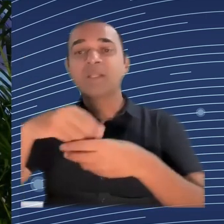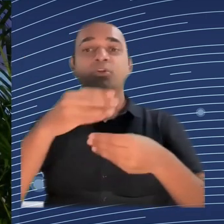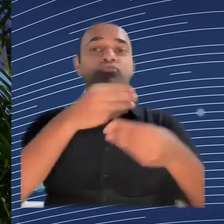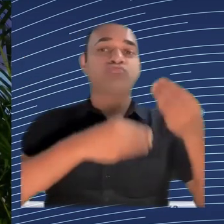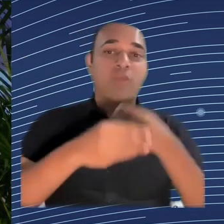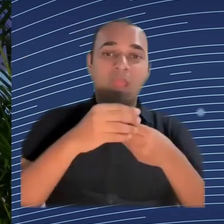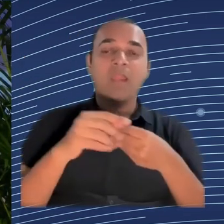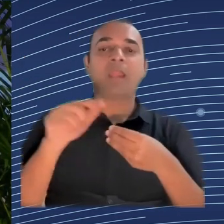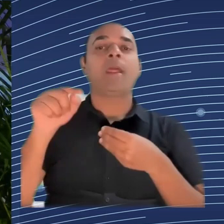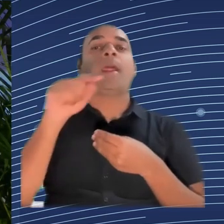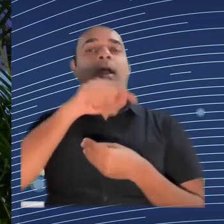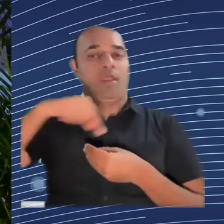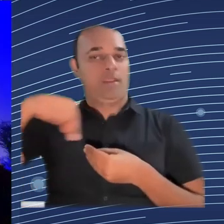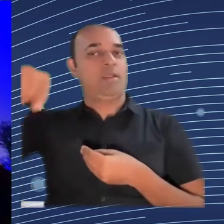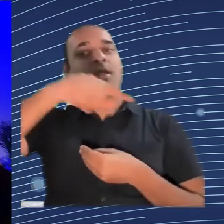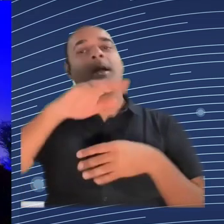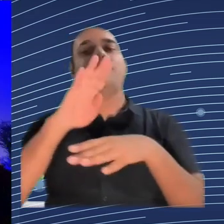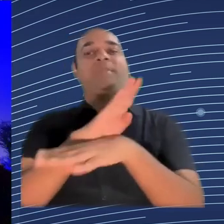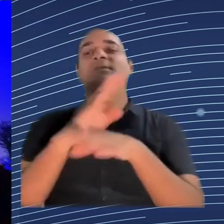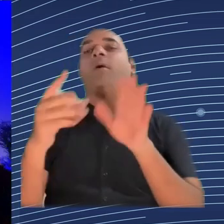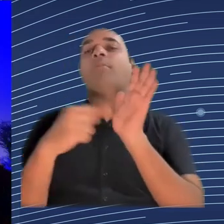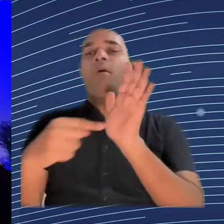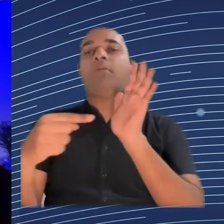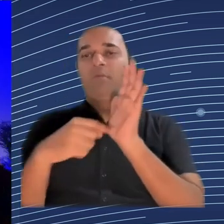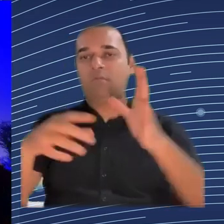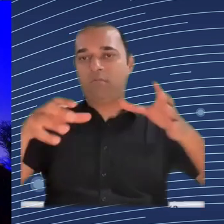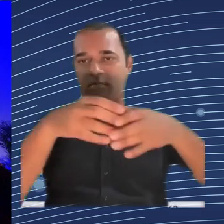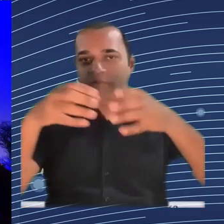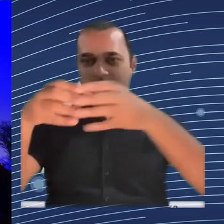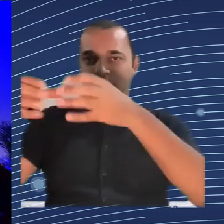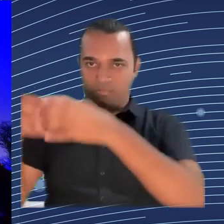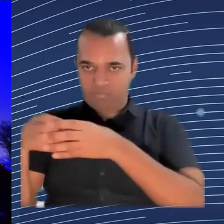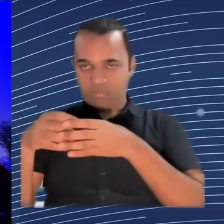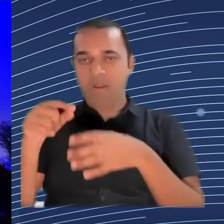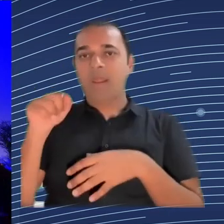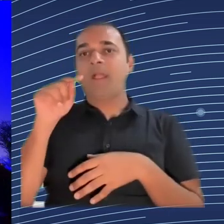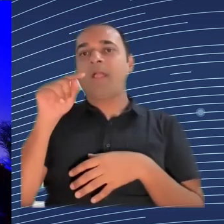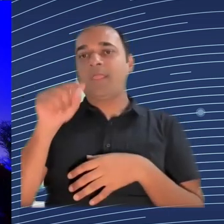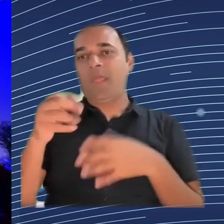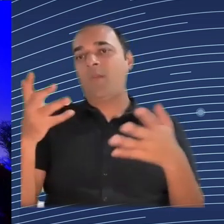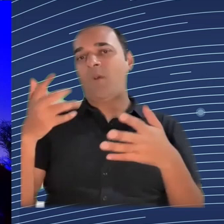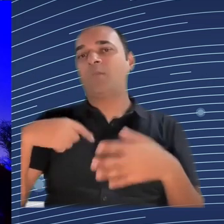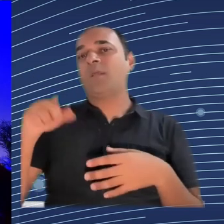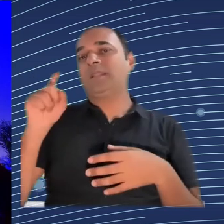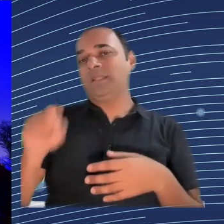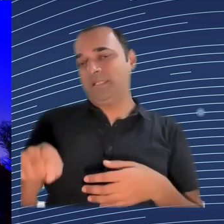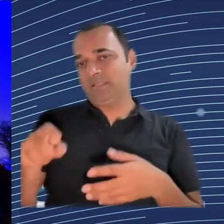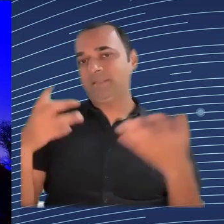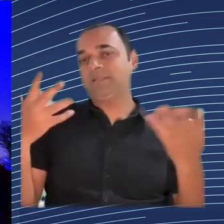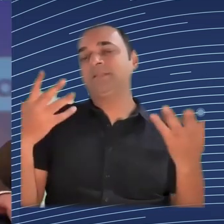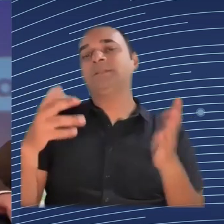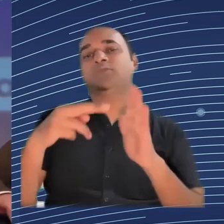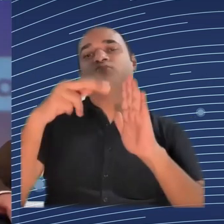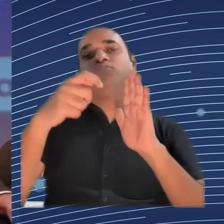Thank you very much. David. Yeah, I like this point about the business model. And I'm thinking, how can we achieve putting